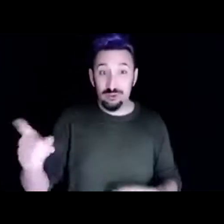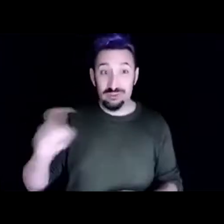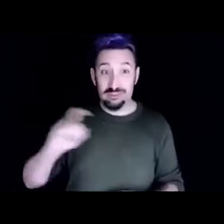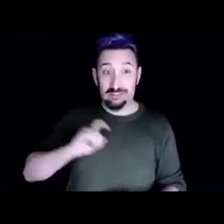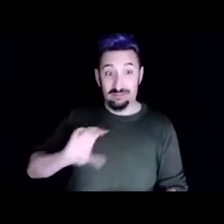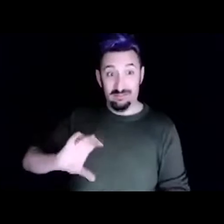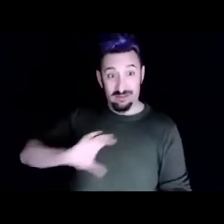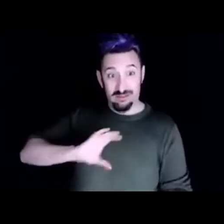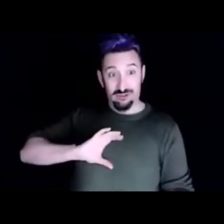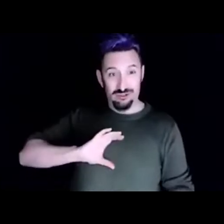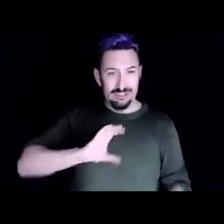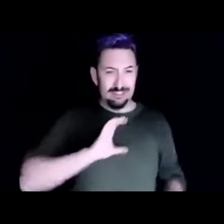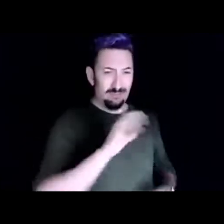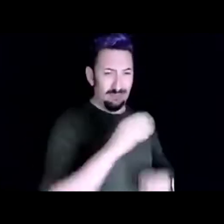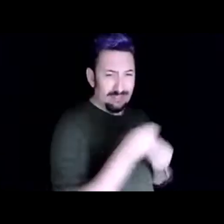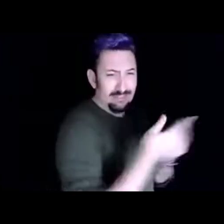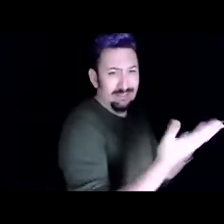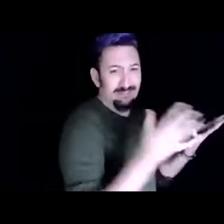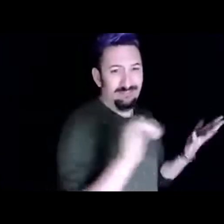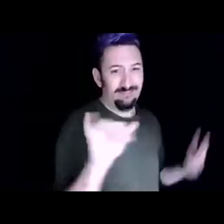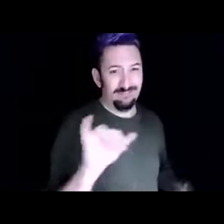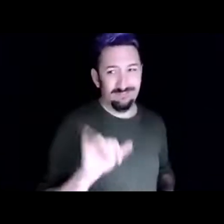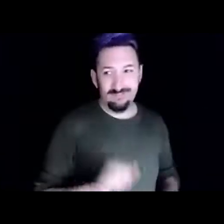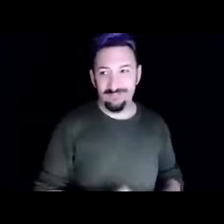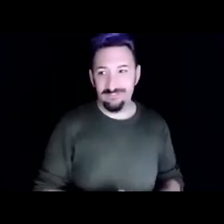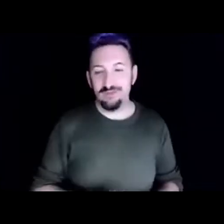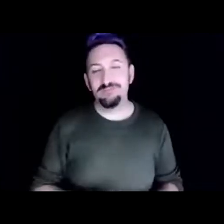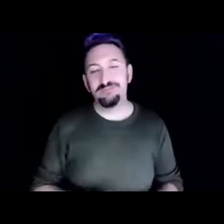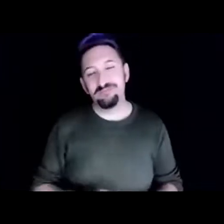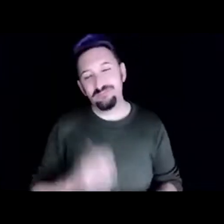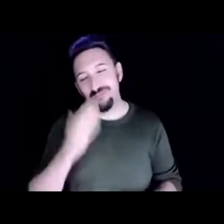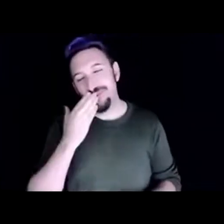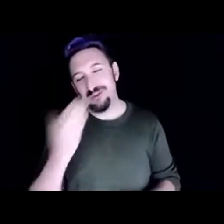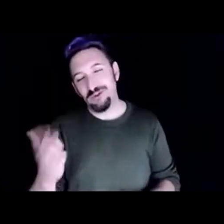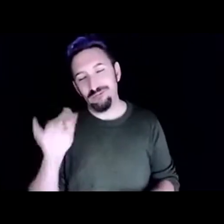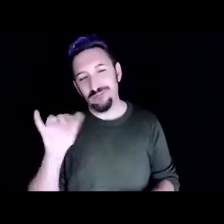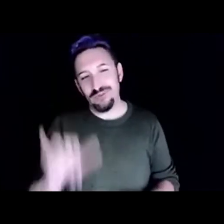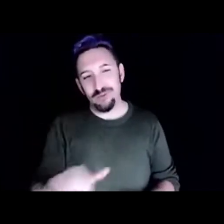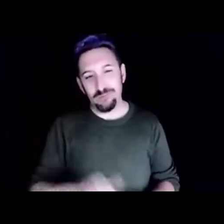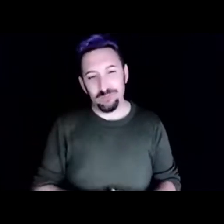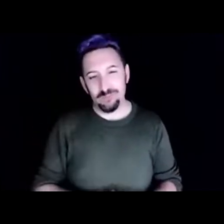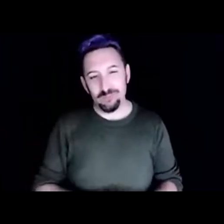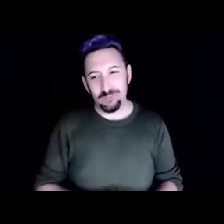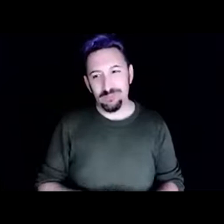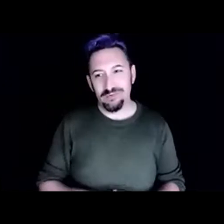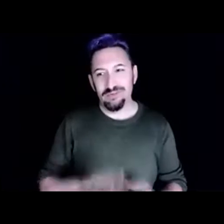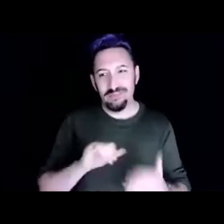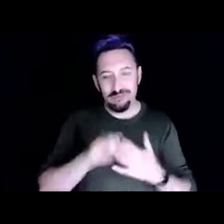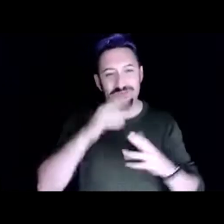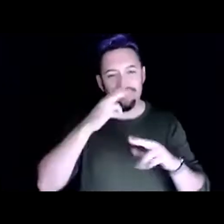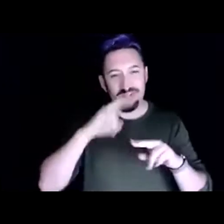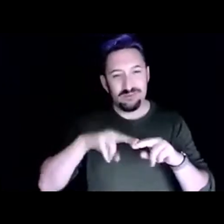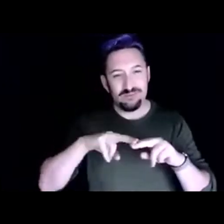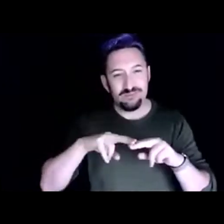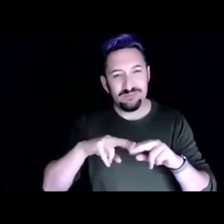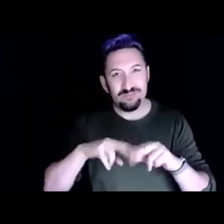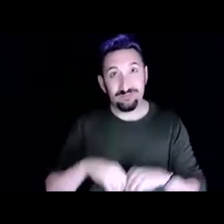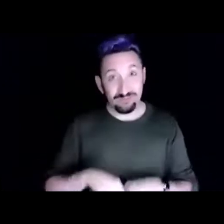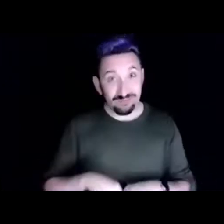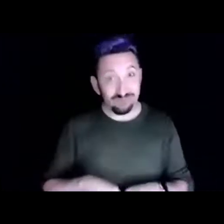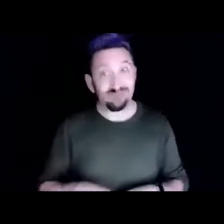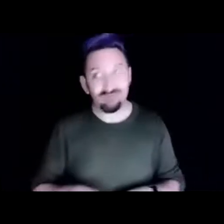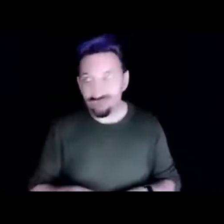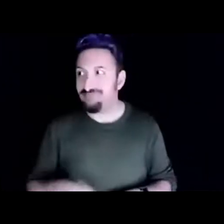Thank you for that. Thank That was that was that was very fun and that was yeah huh the last Eco